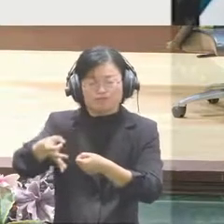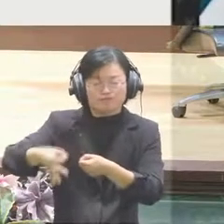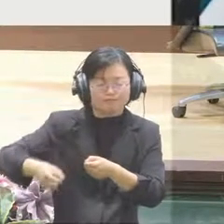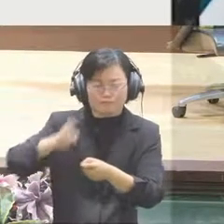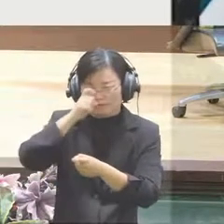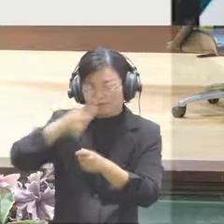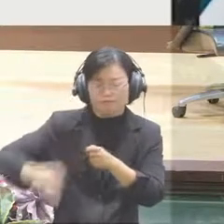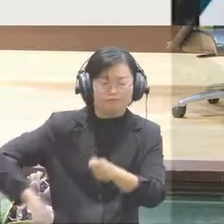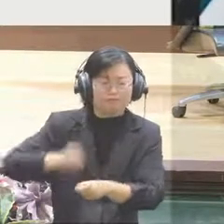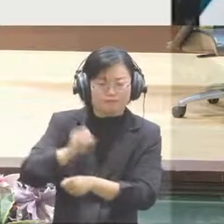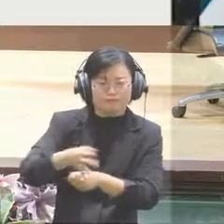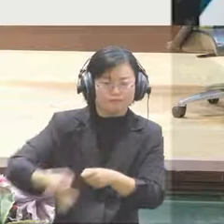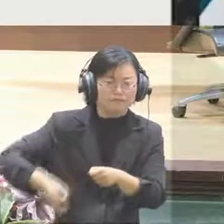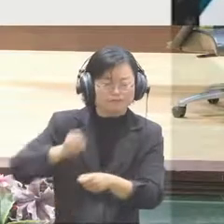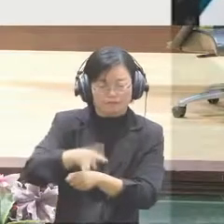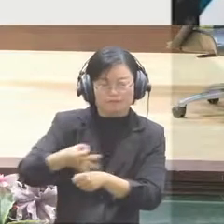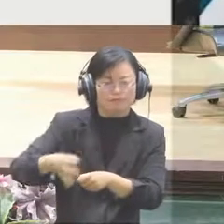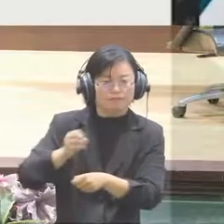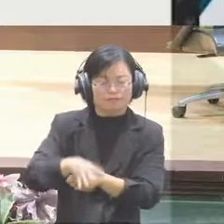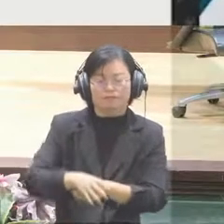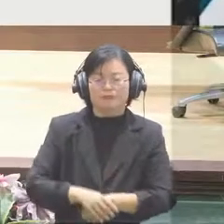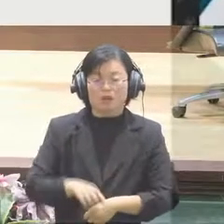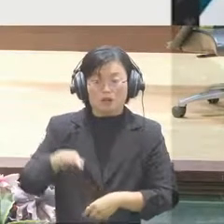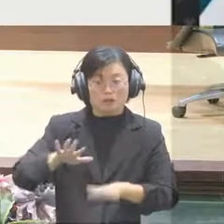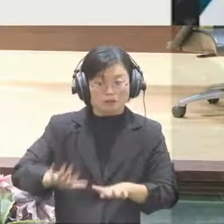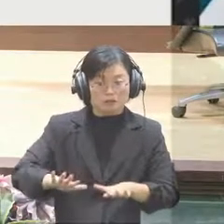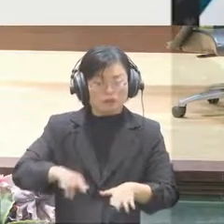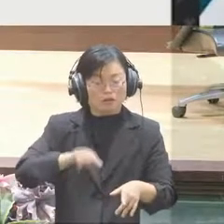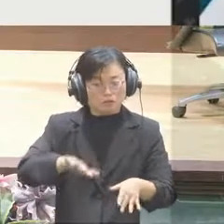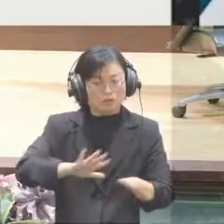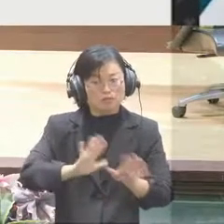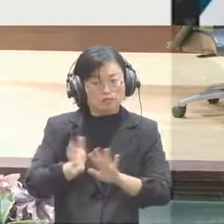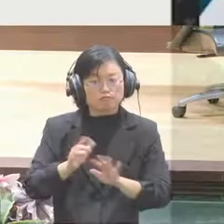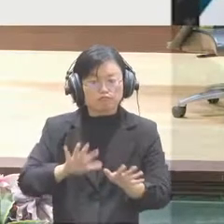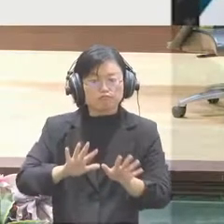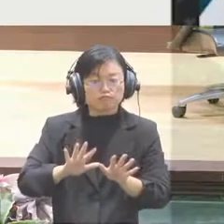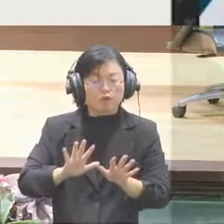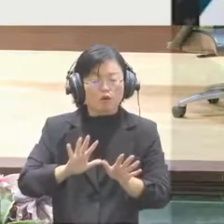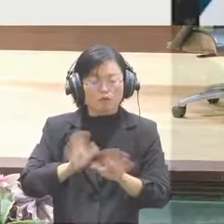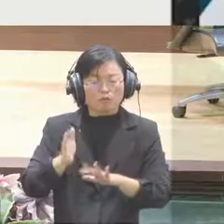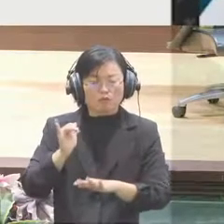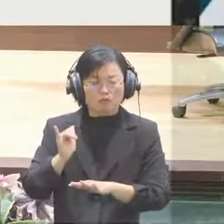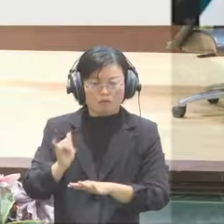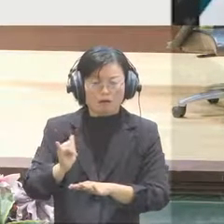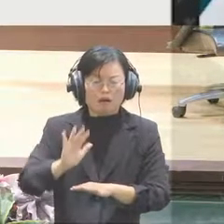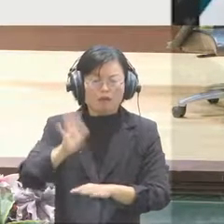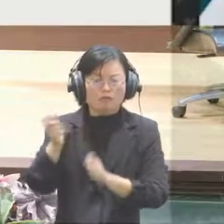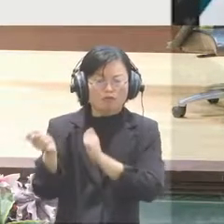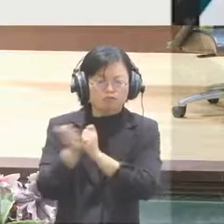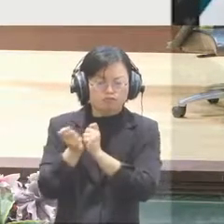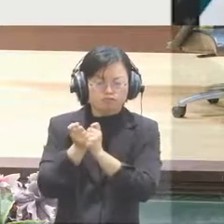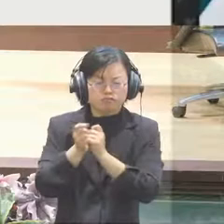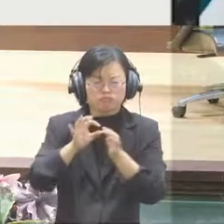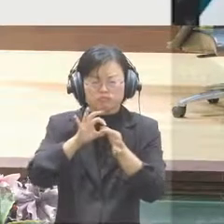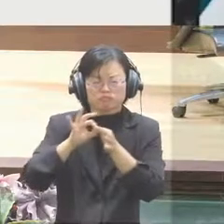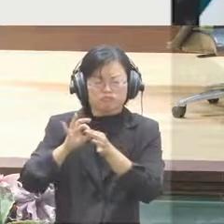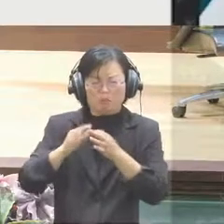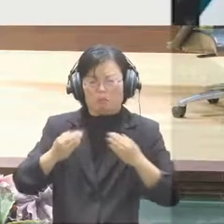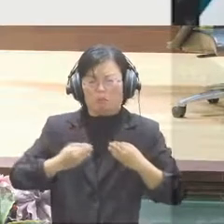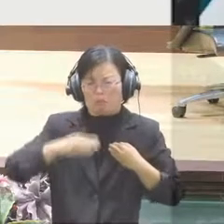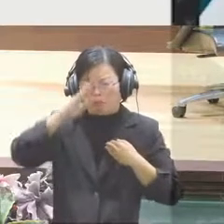the economy is going down and also there are also increasing risk of doing crowdfunding in Hong Kong.